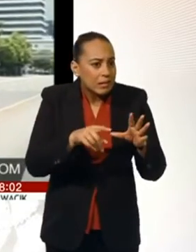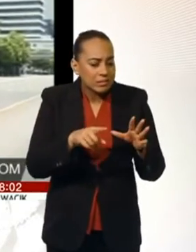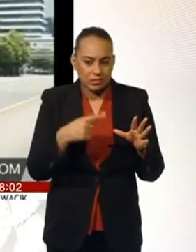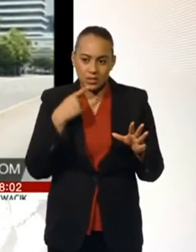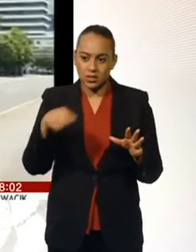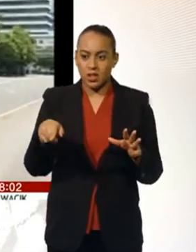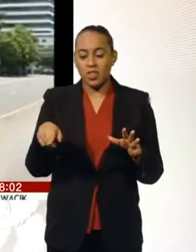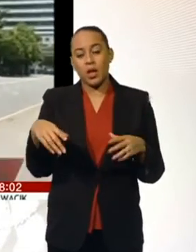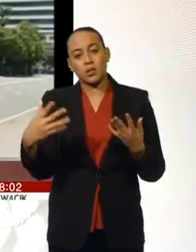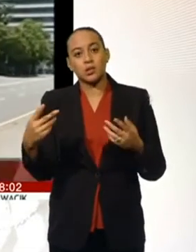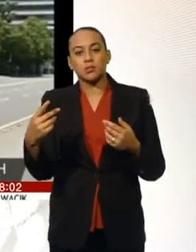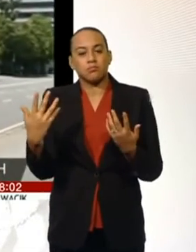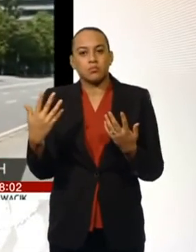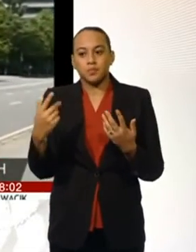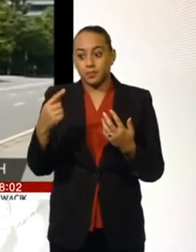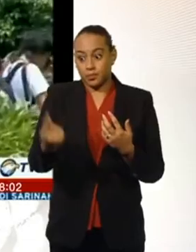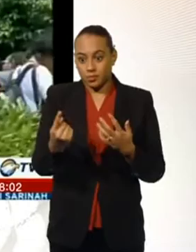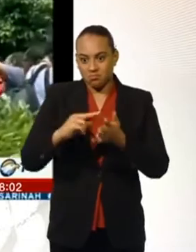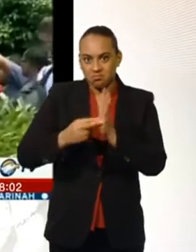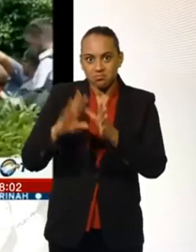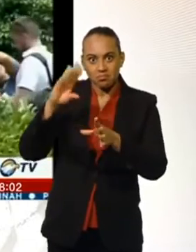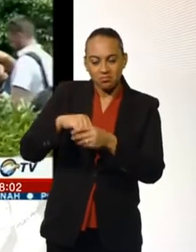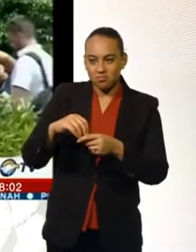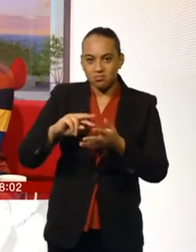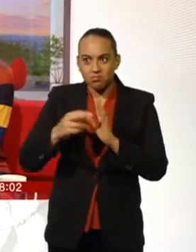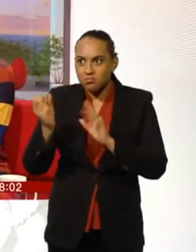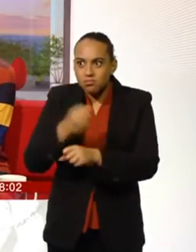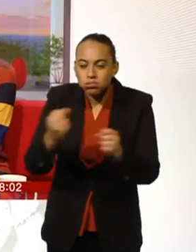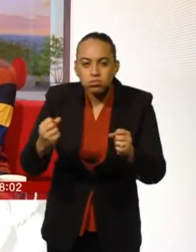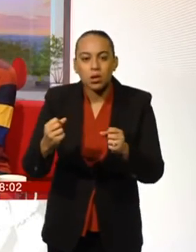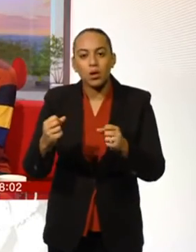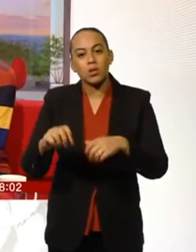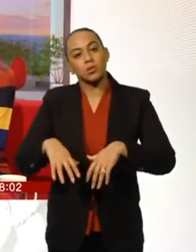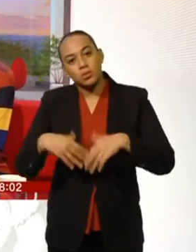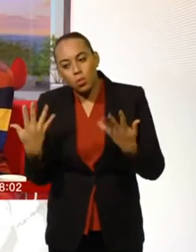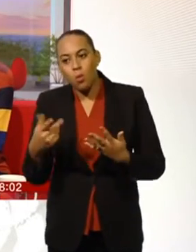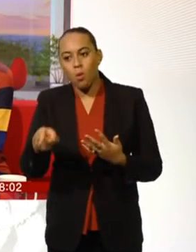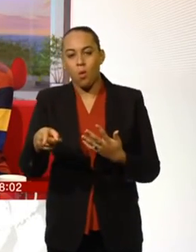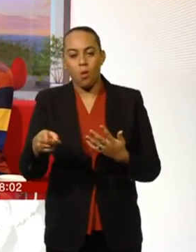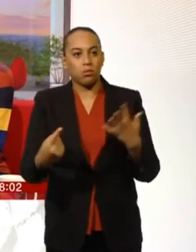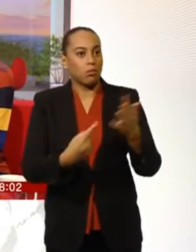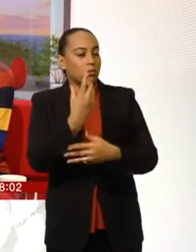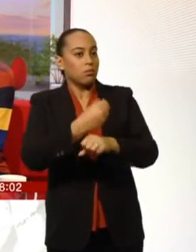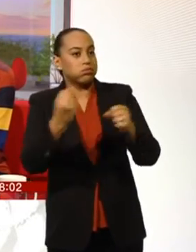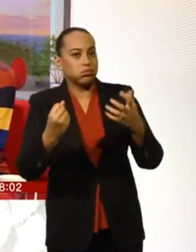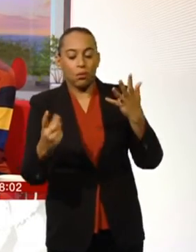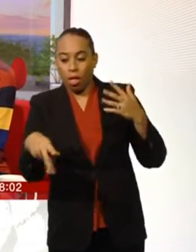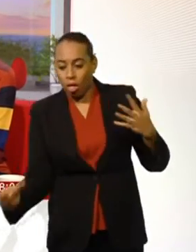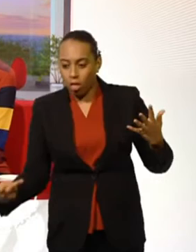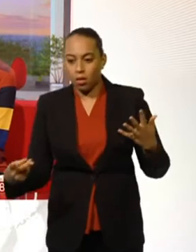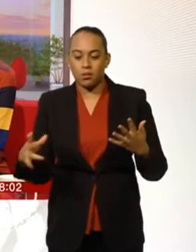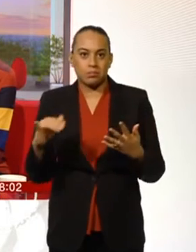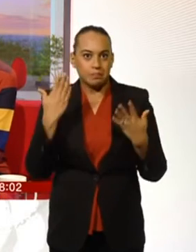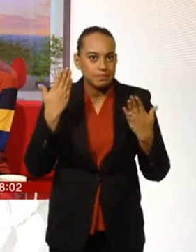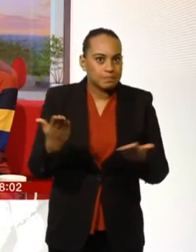is either the victim or the suicide bomber that carried out the attack. Hundreds of extra armed officers are to be trained by London's